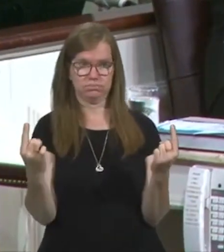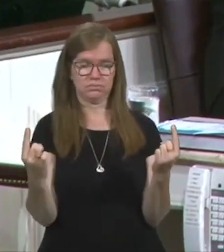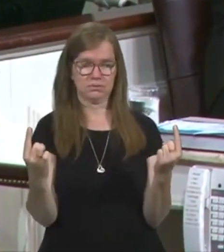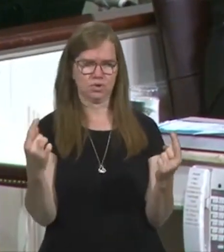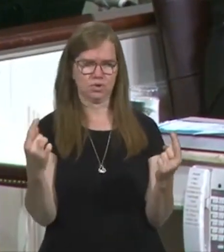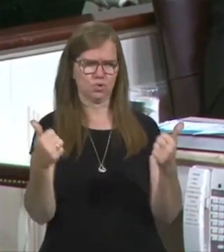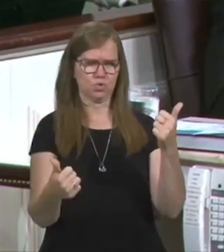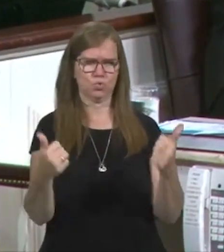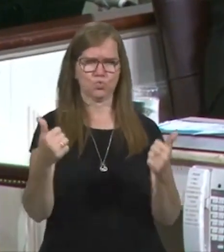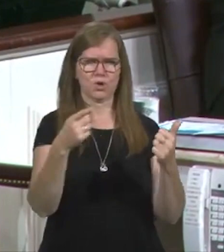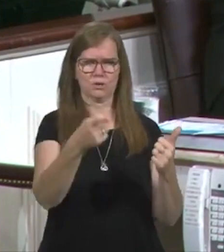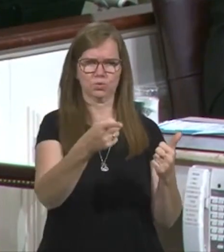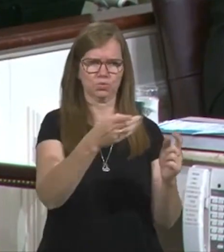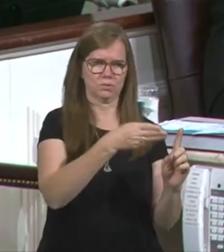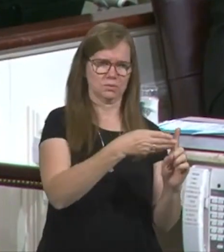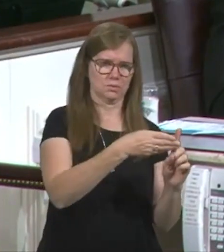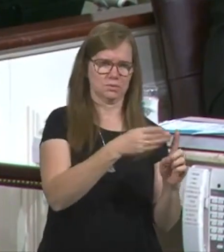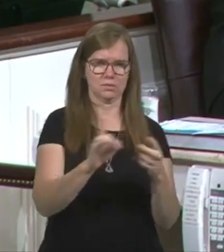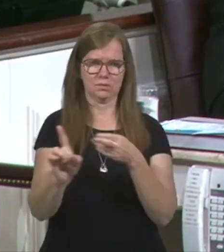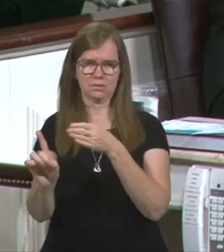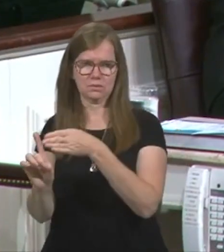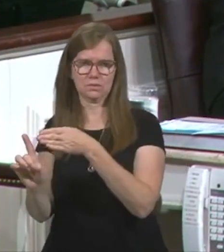corners. Which corner are you going to live in?